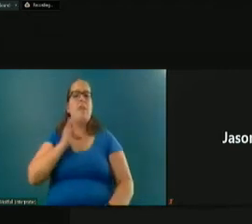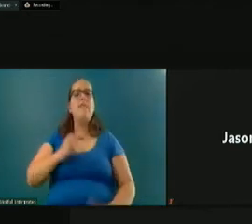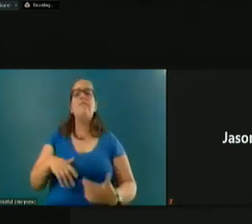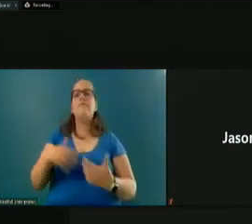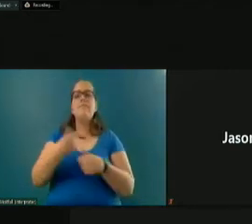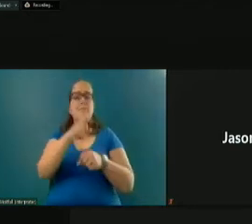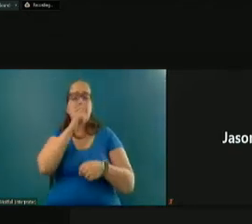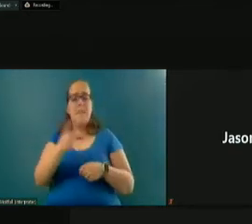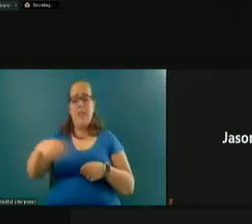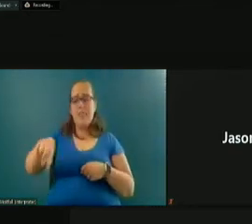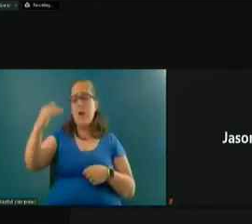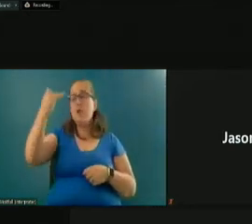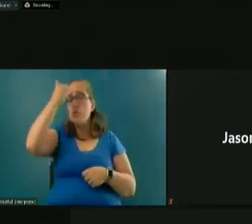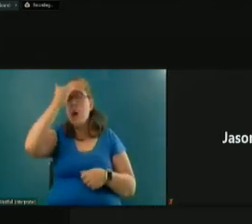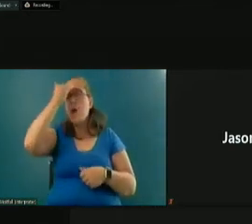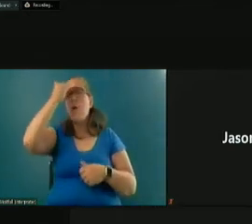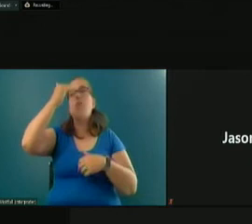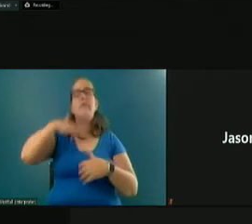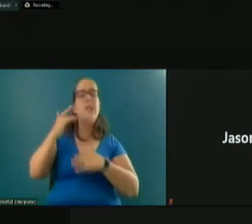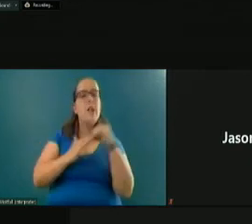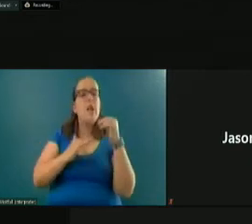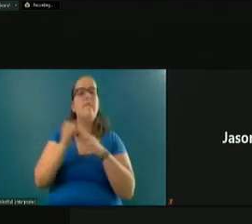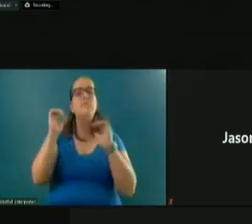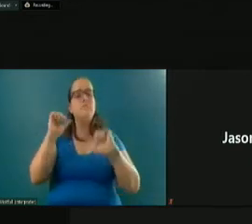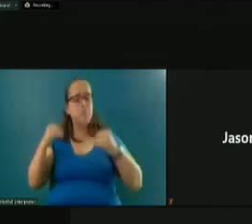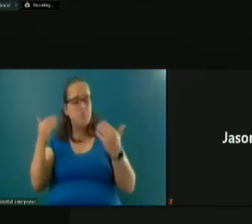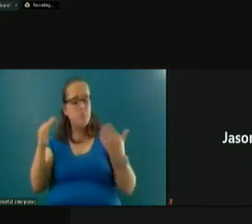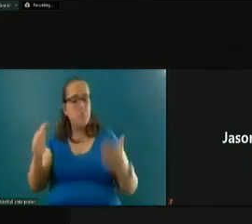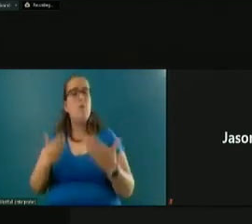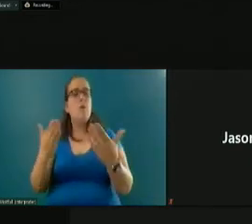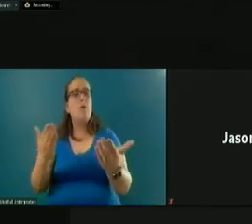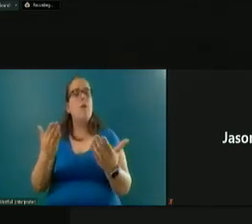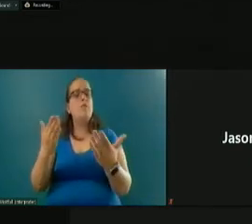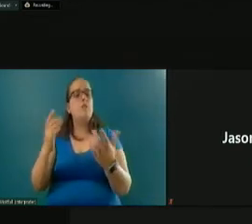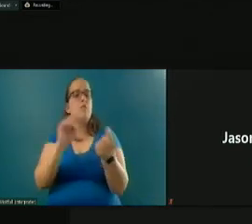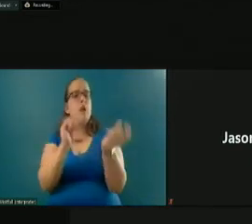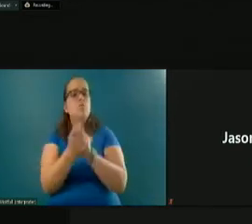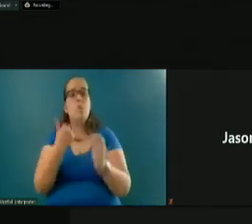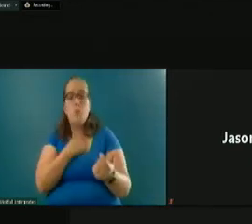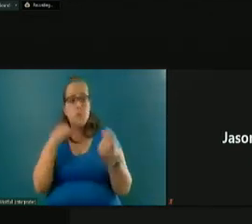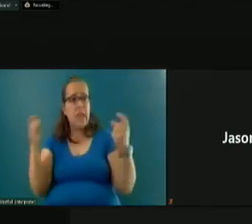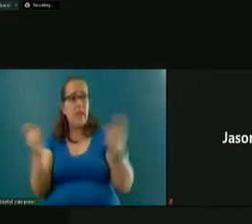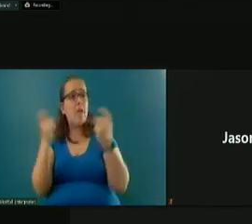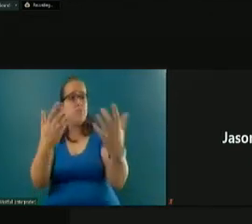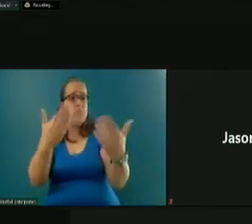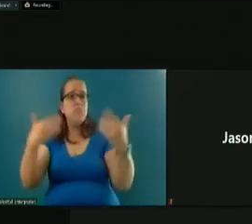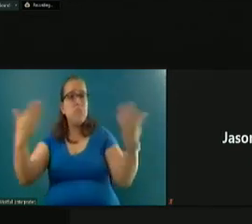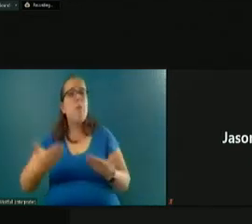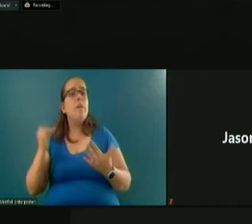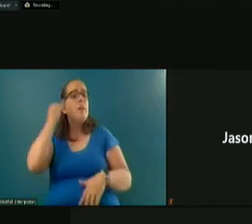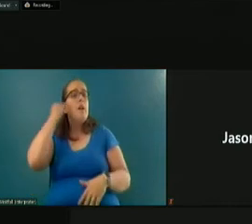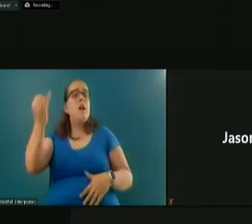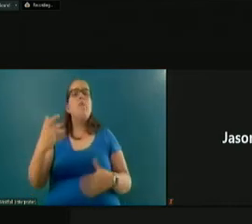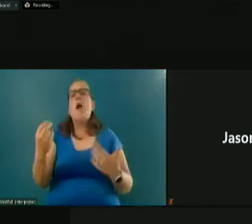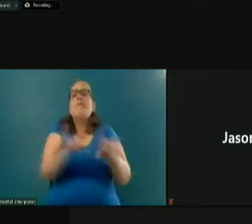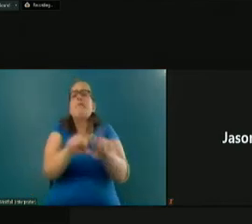comfortable to suggest the changes and that we celebrate those ideas. And we do the same with